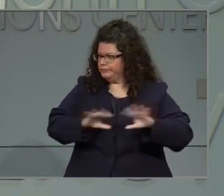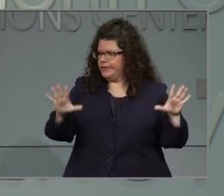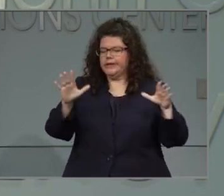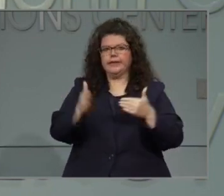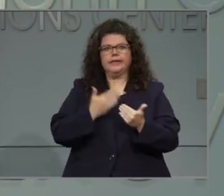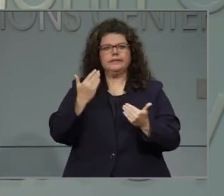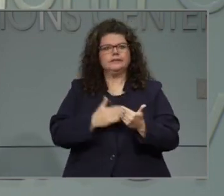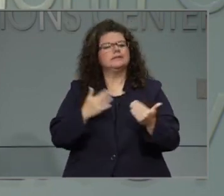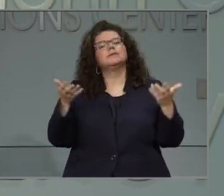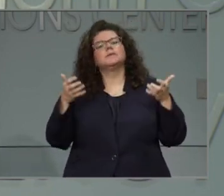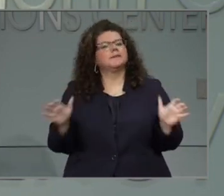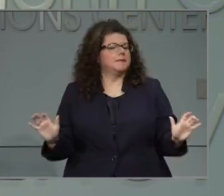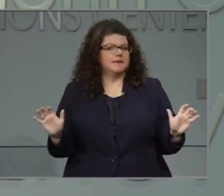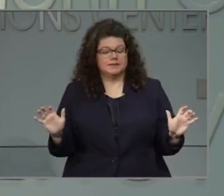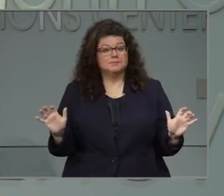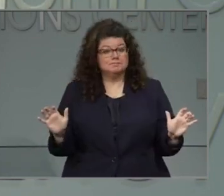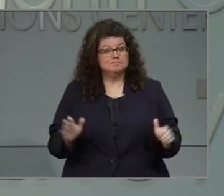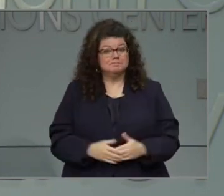Next question, please.